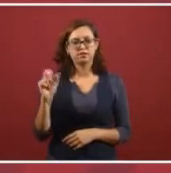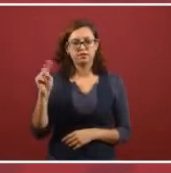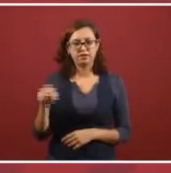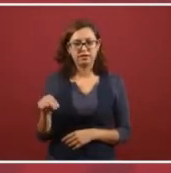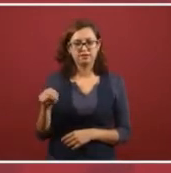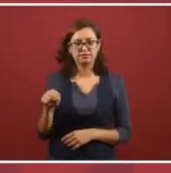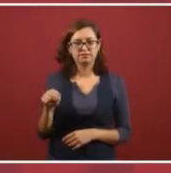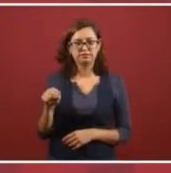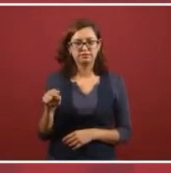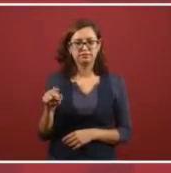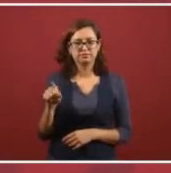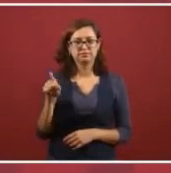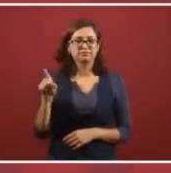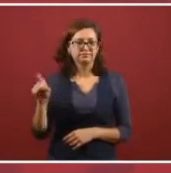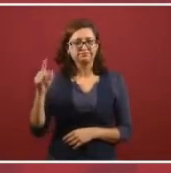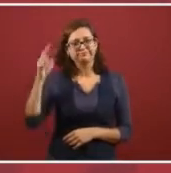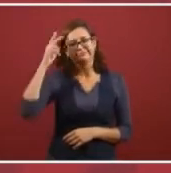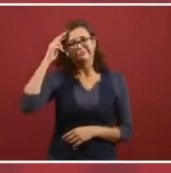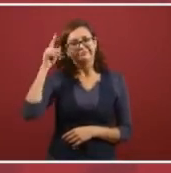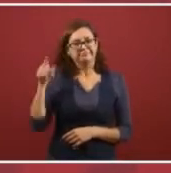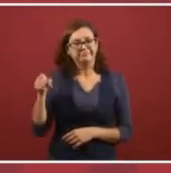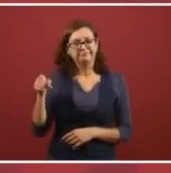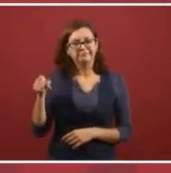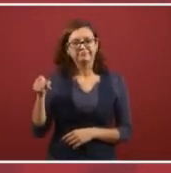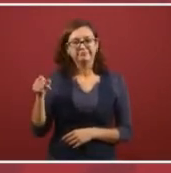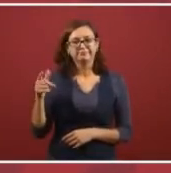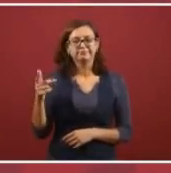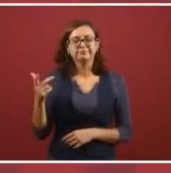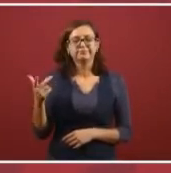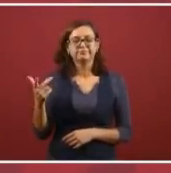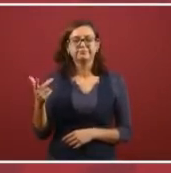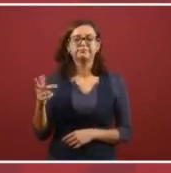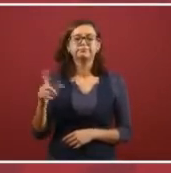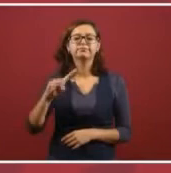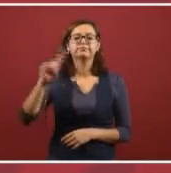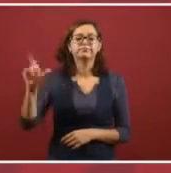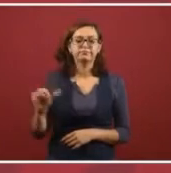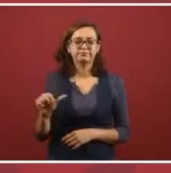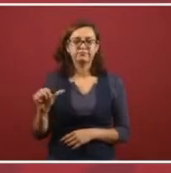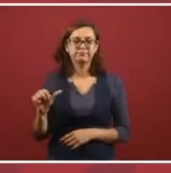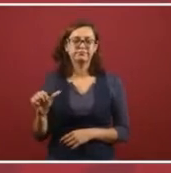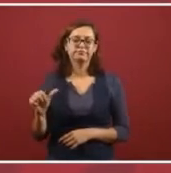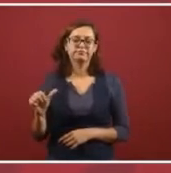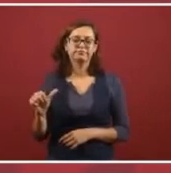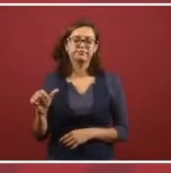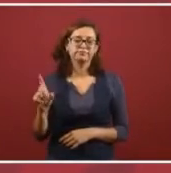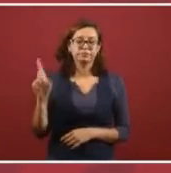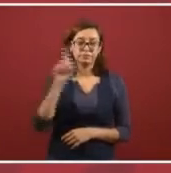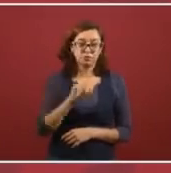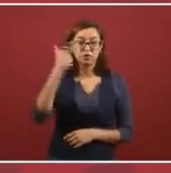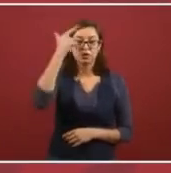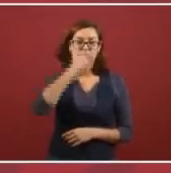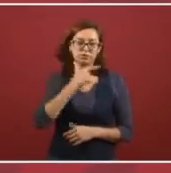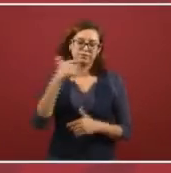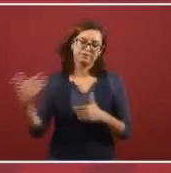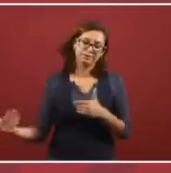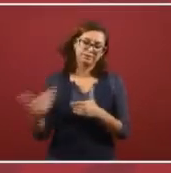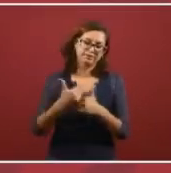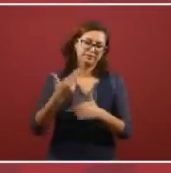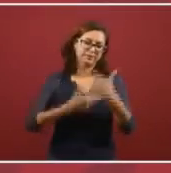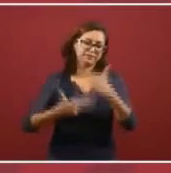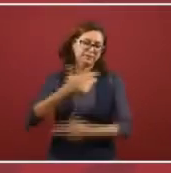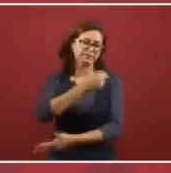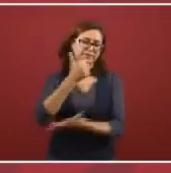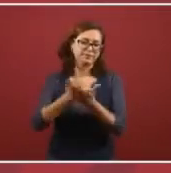Filo Díaz, and we'll return on Sunday